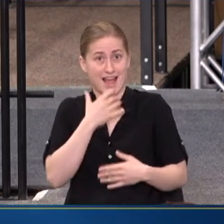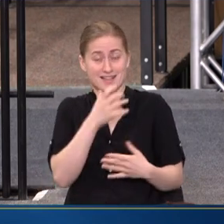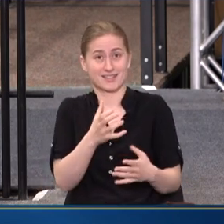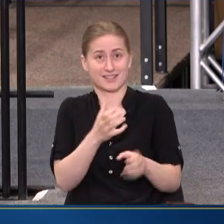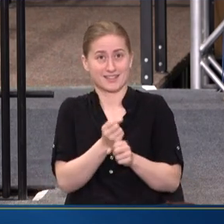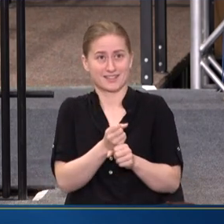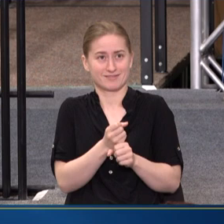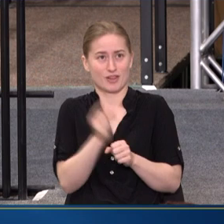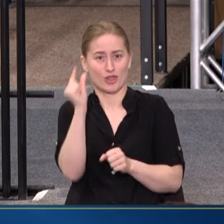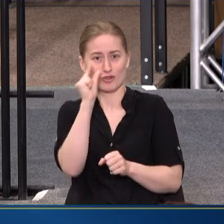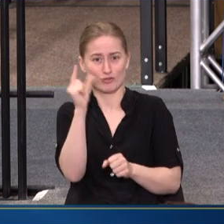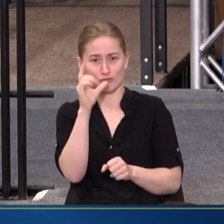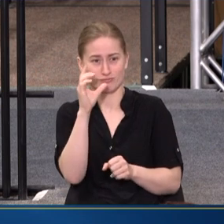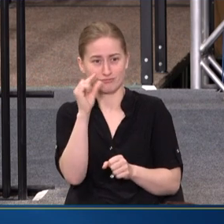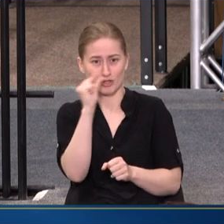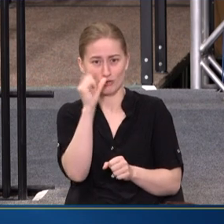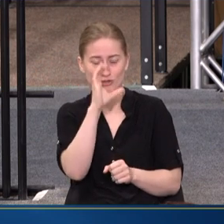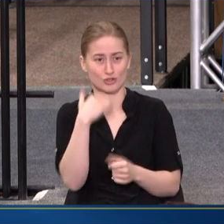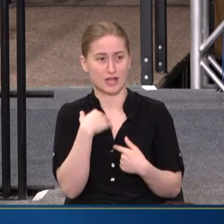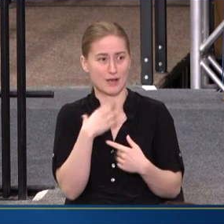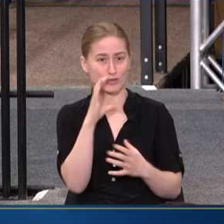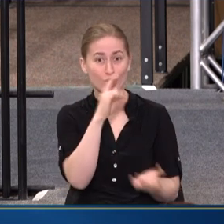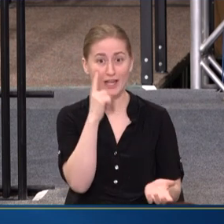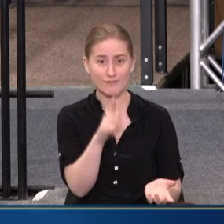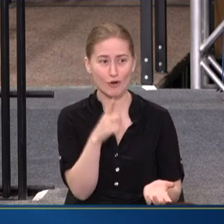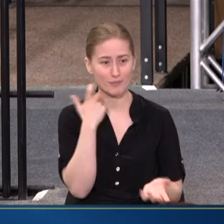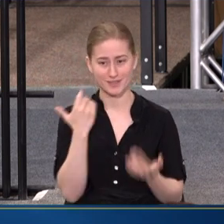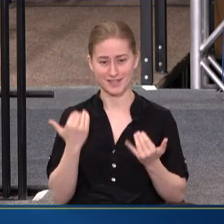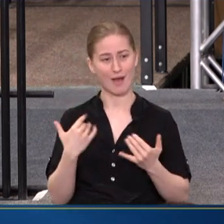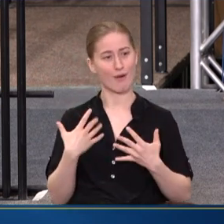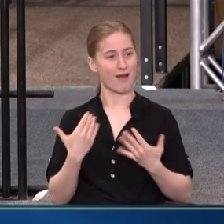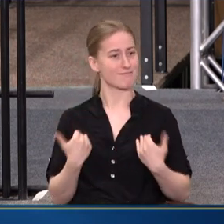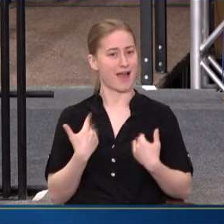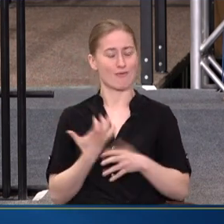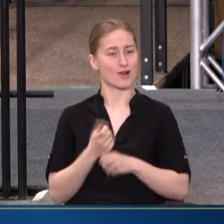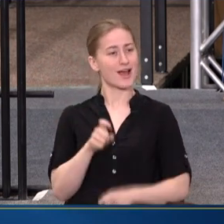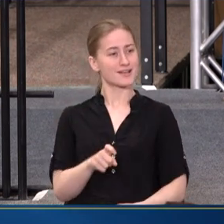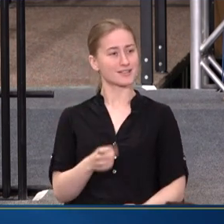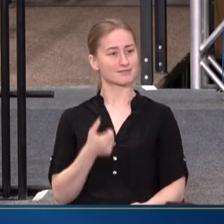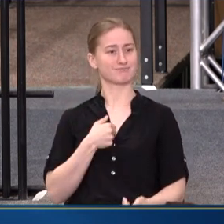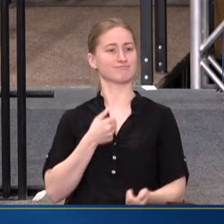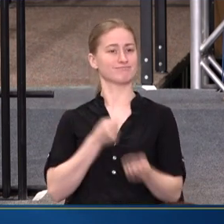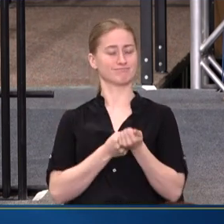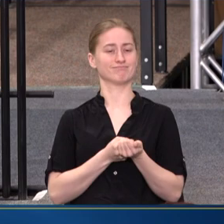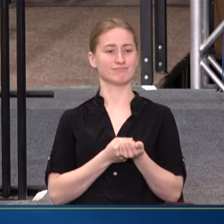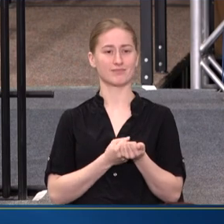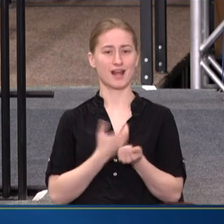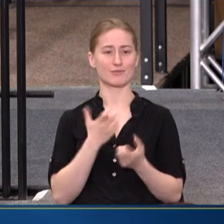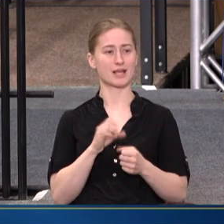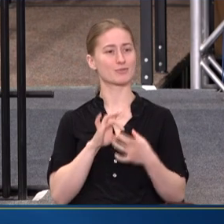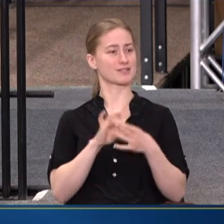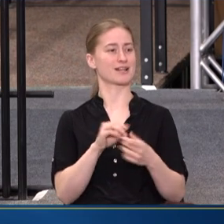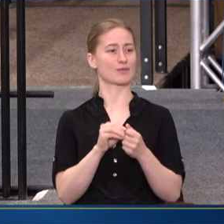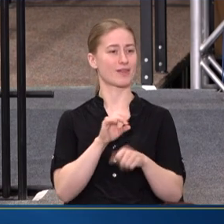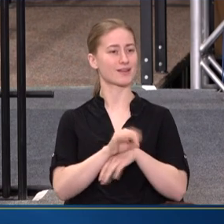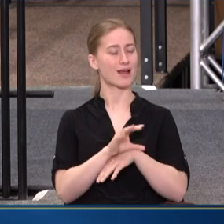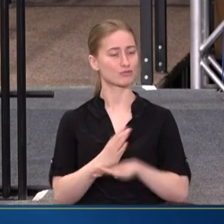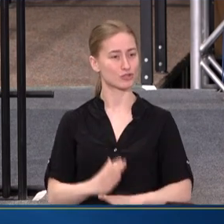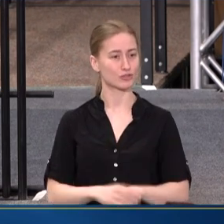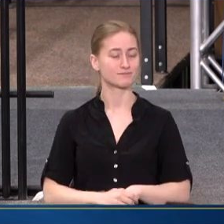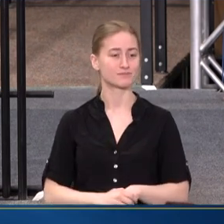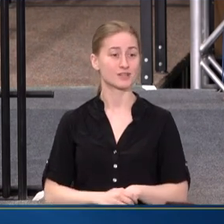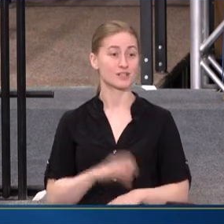WAS LOOKING FOR BECAUSE I GOT WHAT I NEEDED. YOU KNOW, I GOT WHAT I NEEDED IN CONNECTING WITH THE COUNSELOR. SO